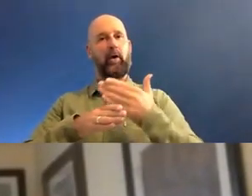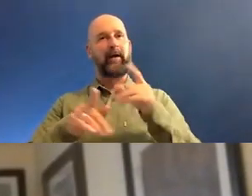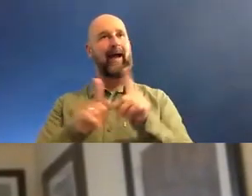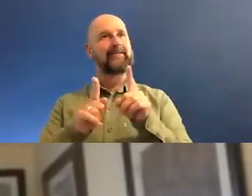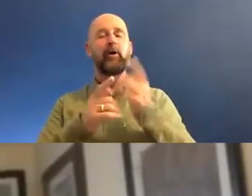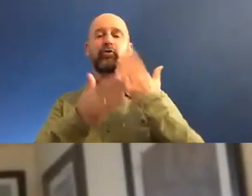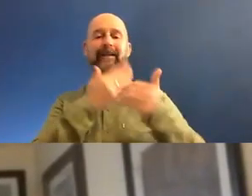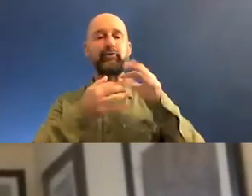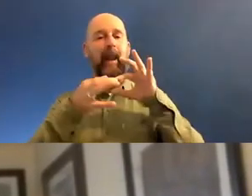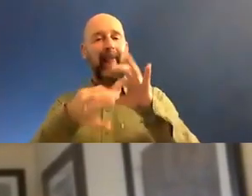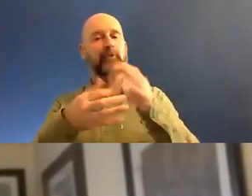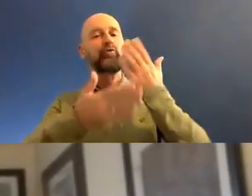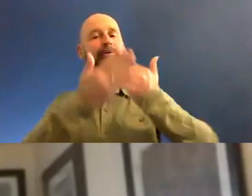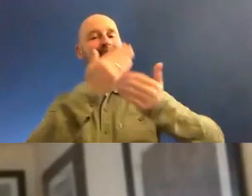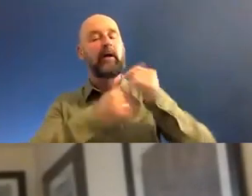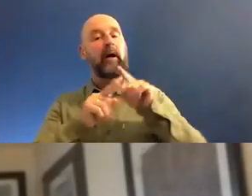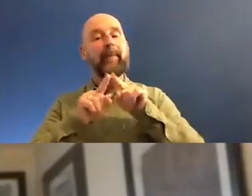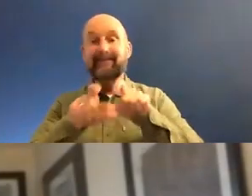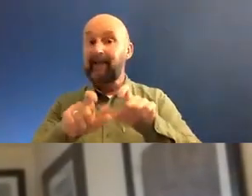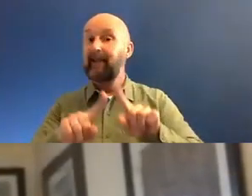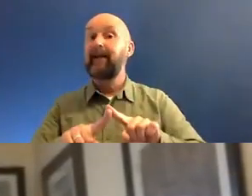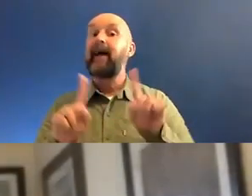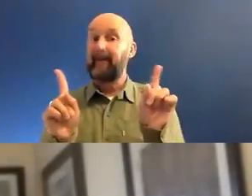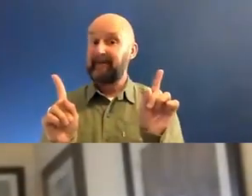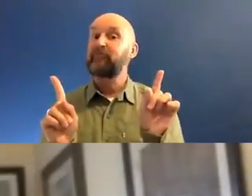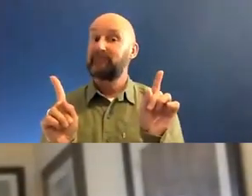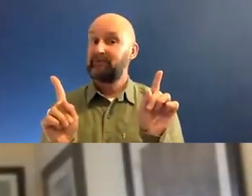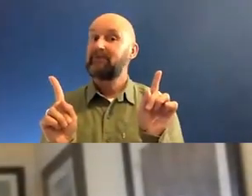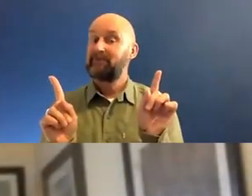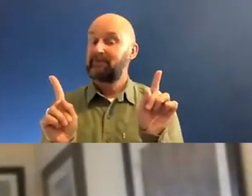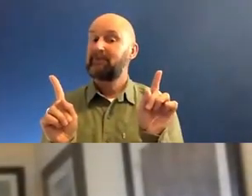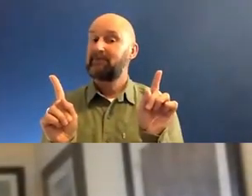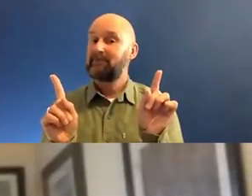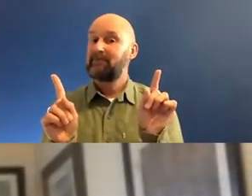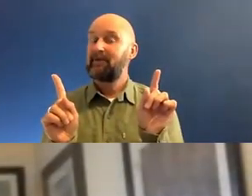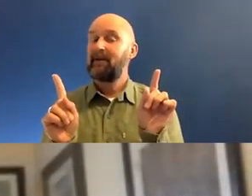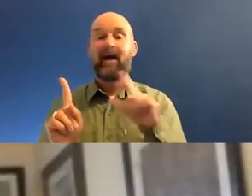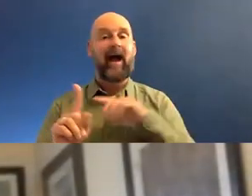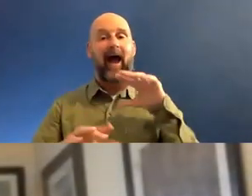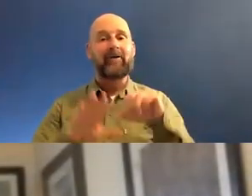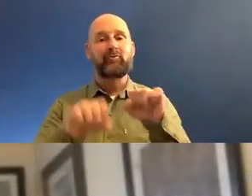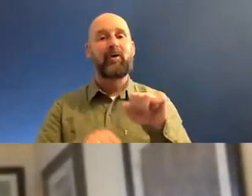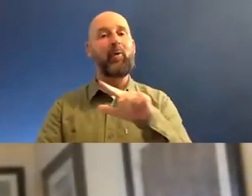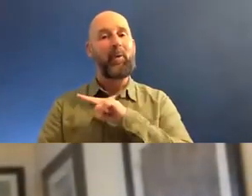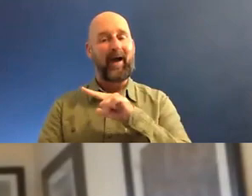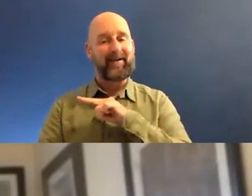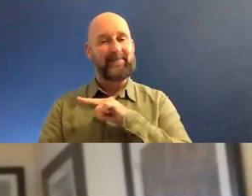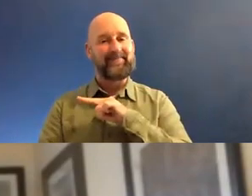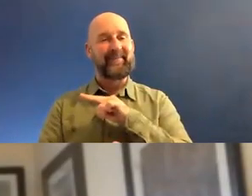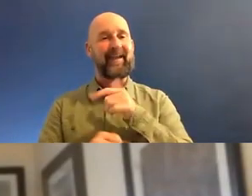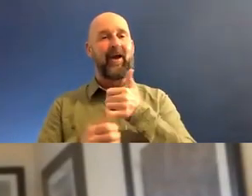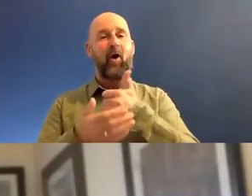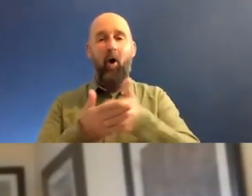with it, but it's still different. And I always struggle. Um, one of my challenges is to always try and